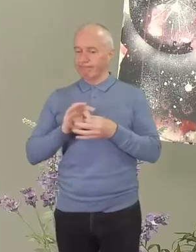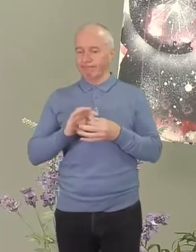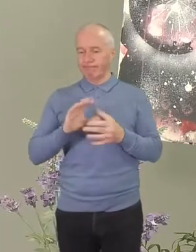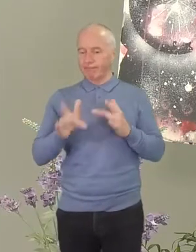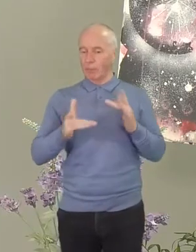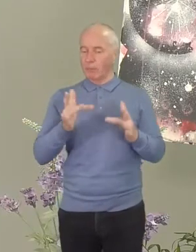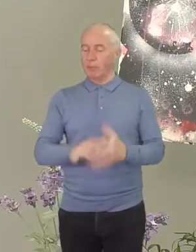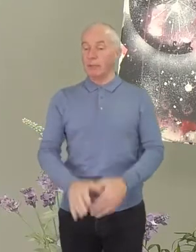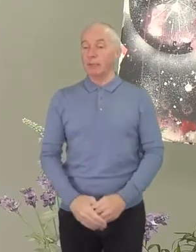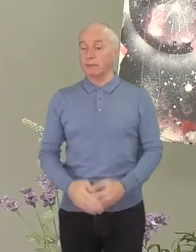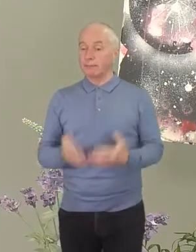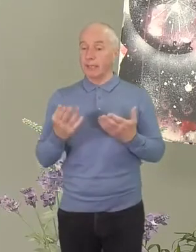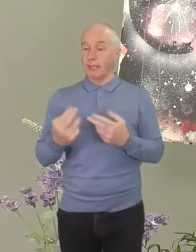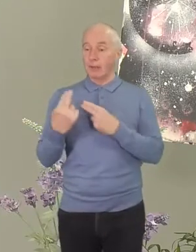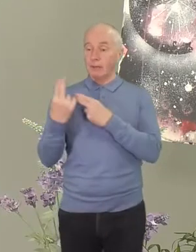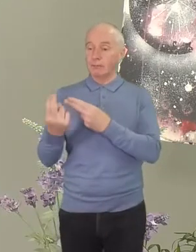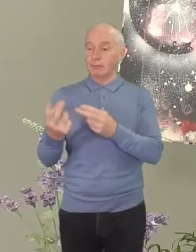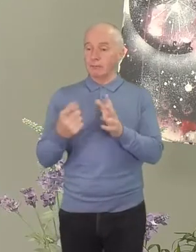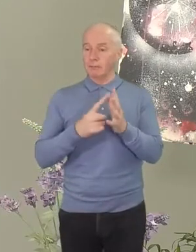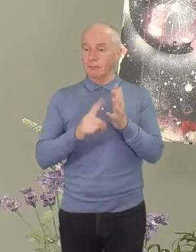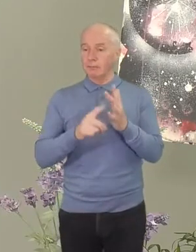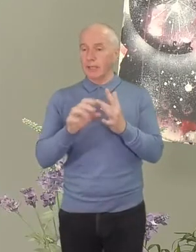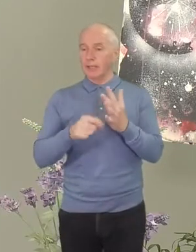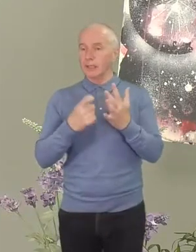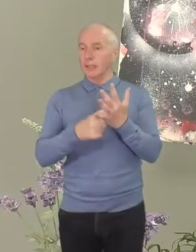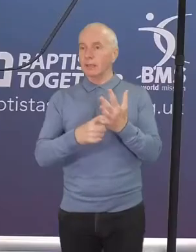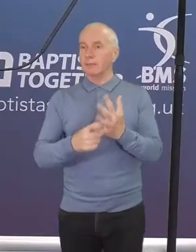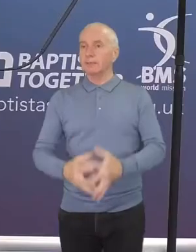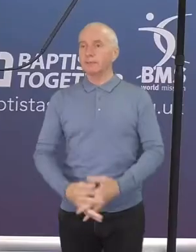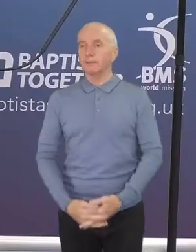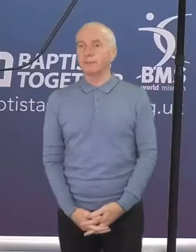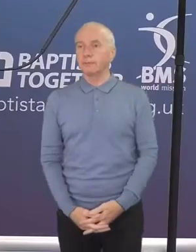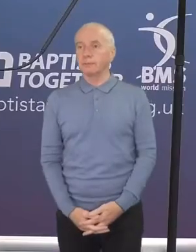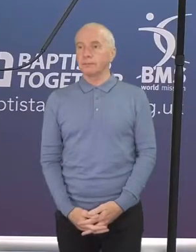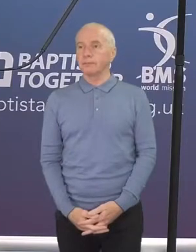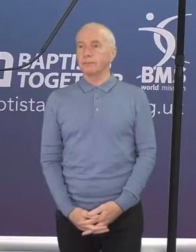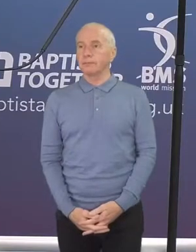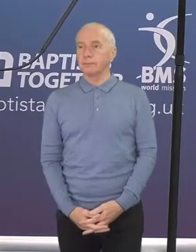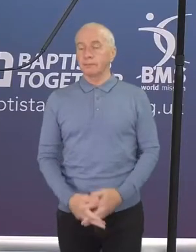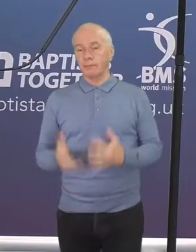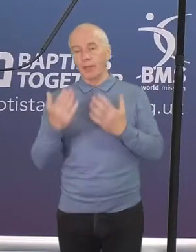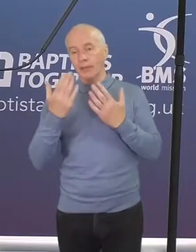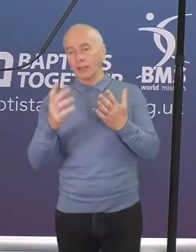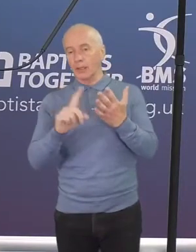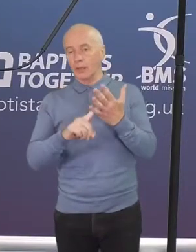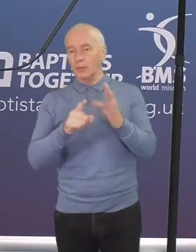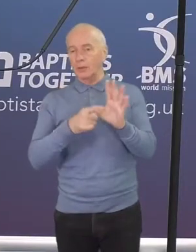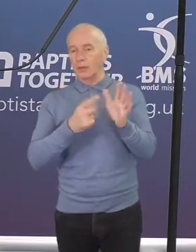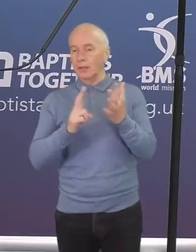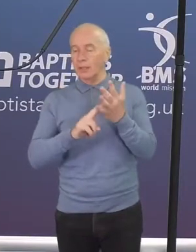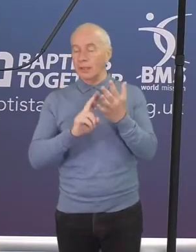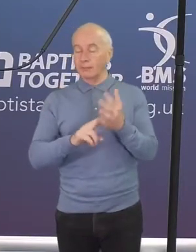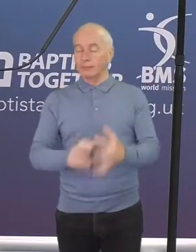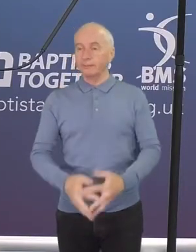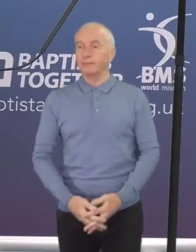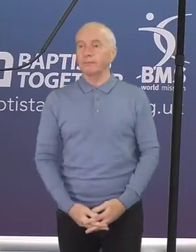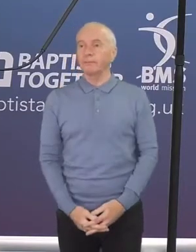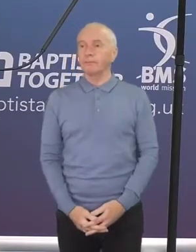going to take us through the other items on our agenda. Thank you, Alistair. Thank you, Lynne. Yeah, so